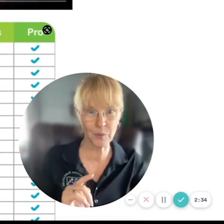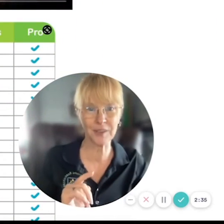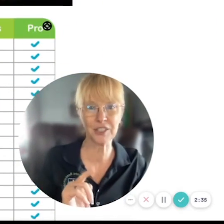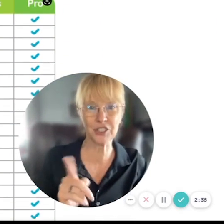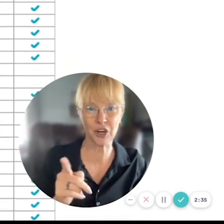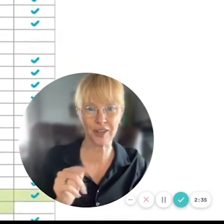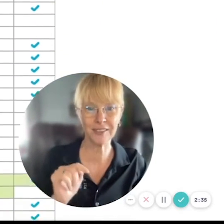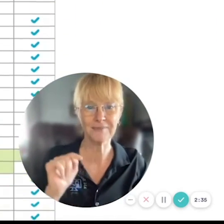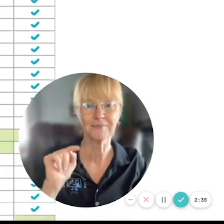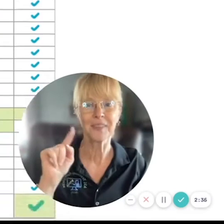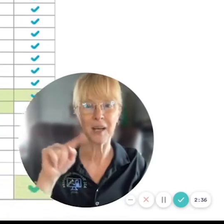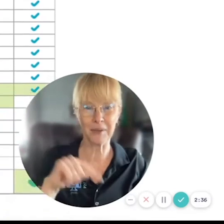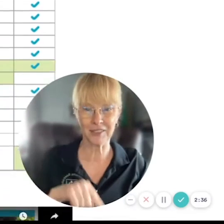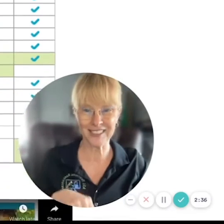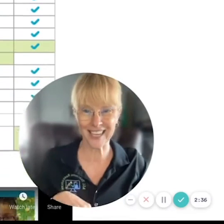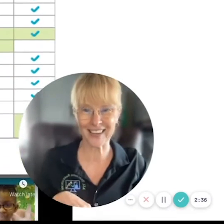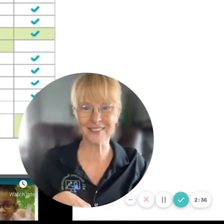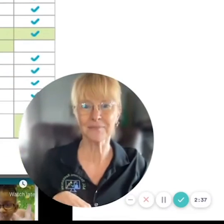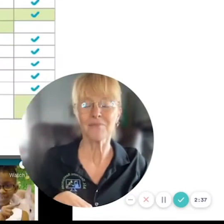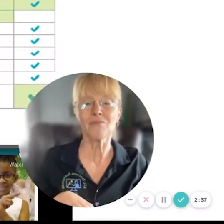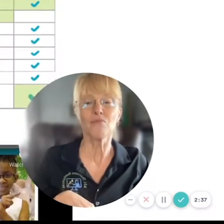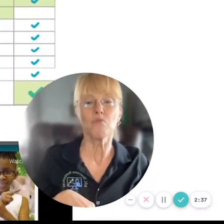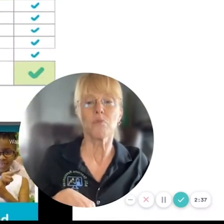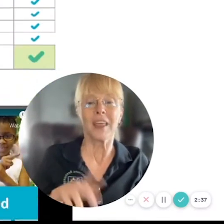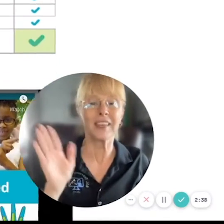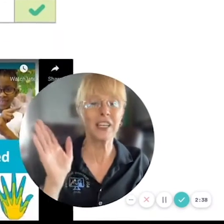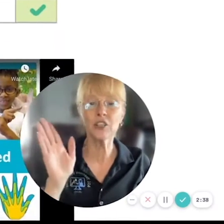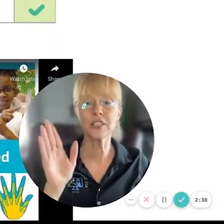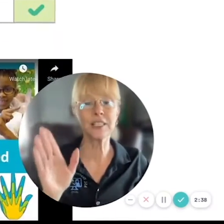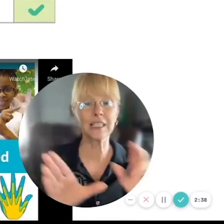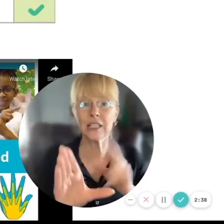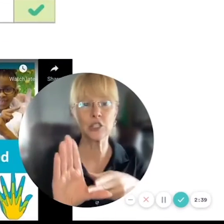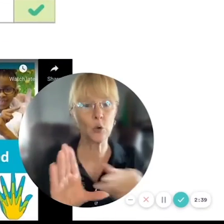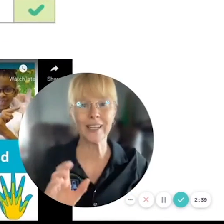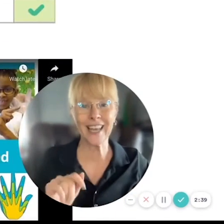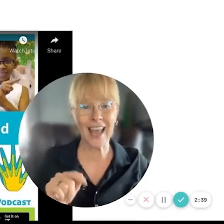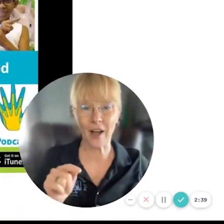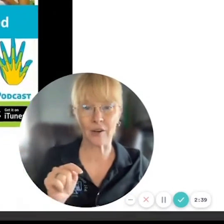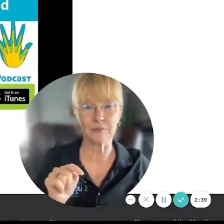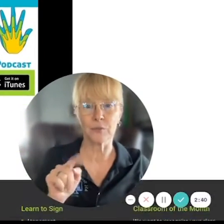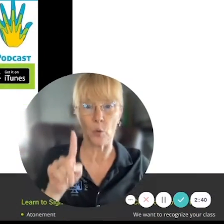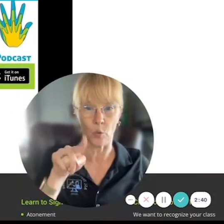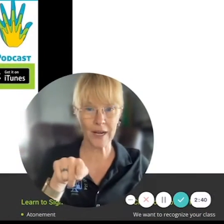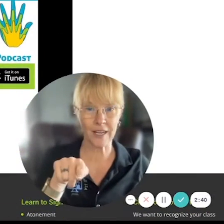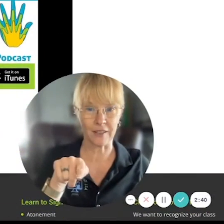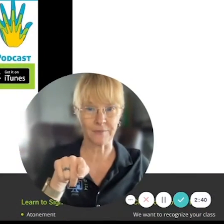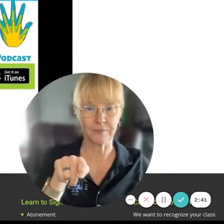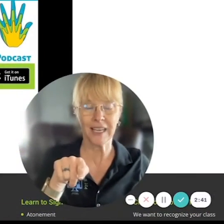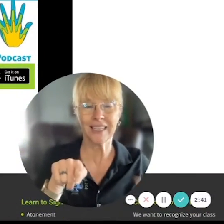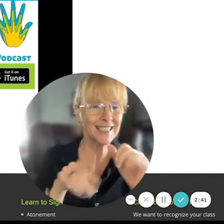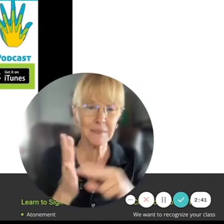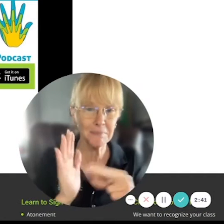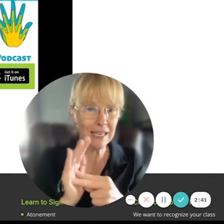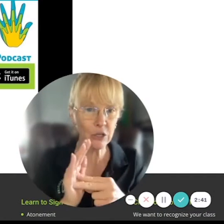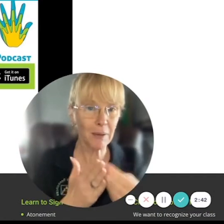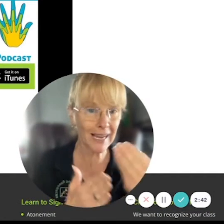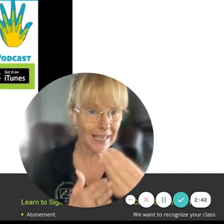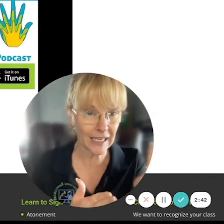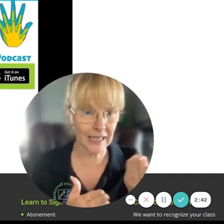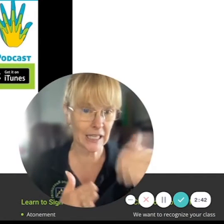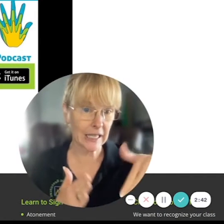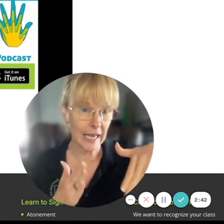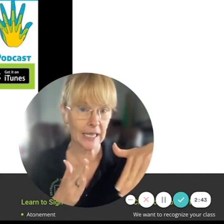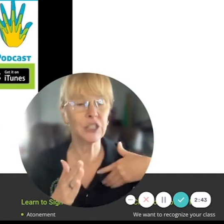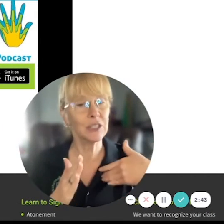right here with this chart coming on down then you just click join now right here doesn't mean you're